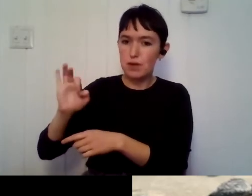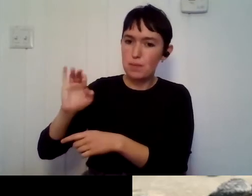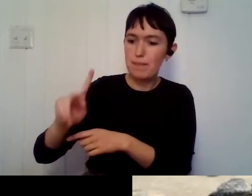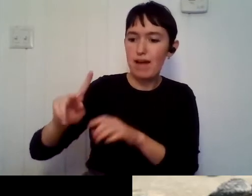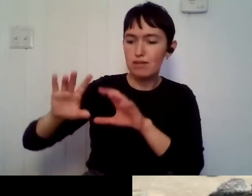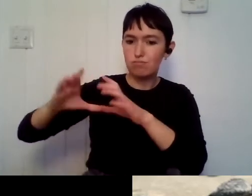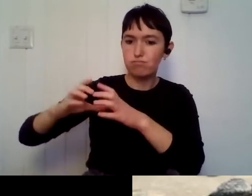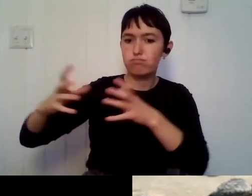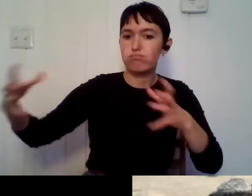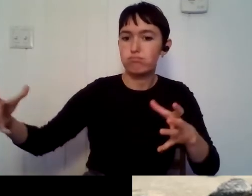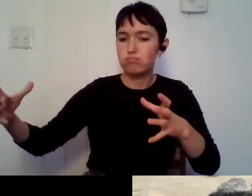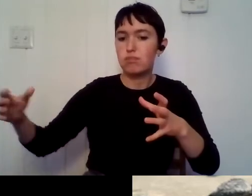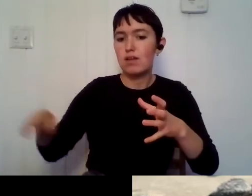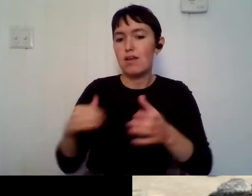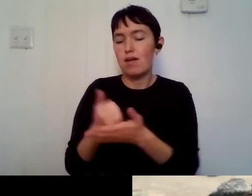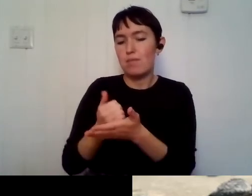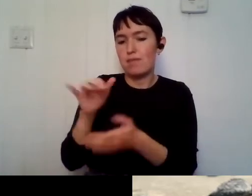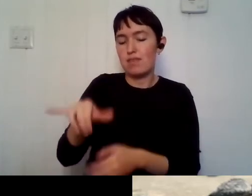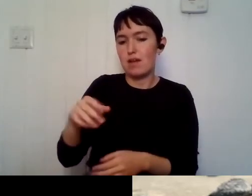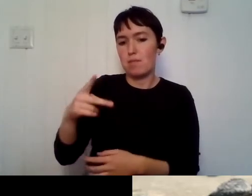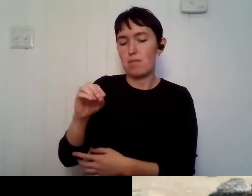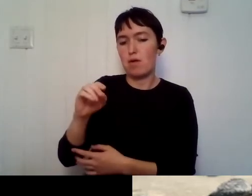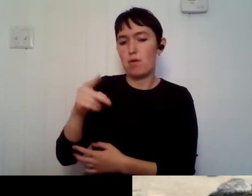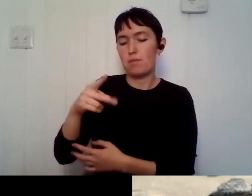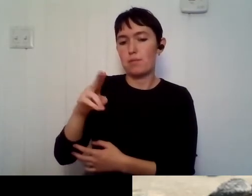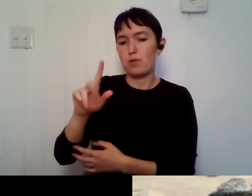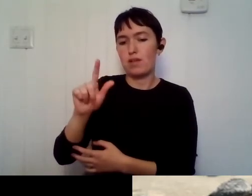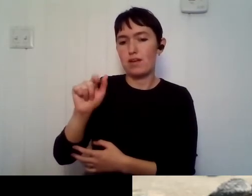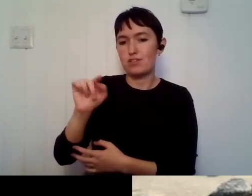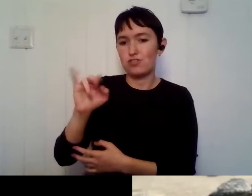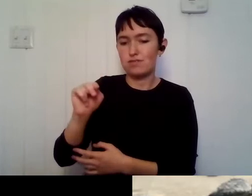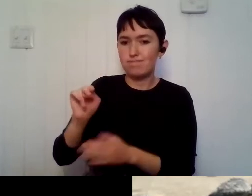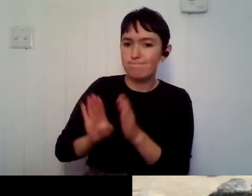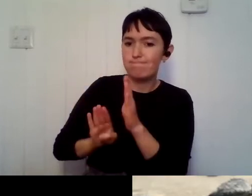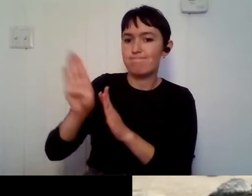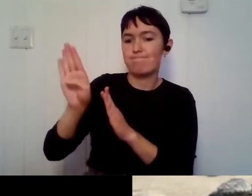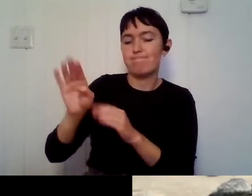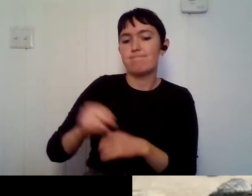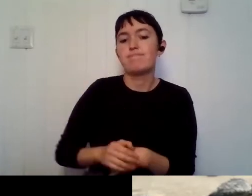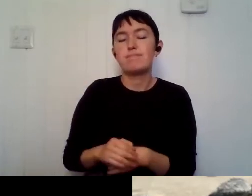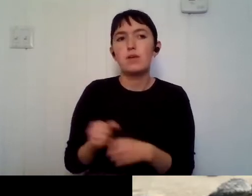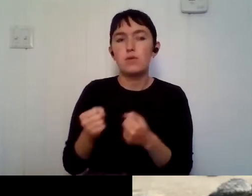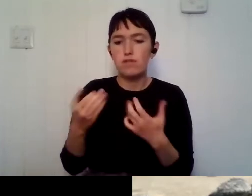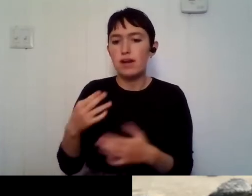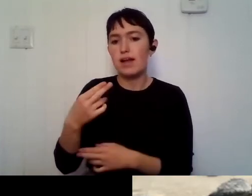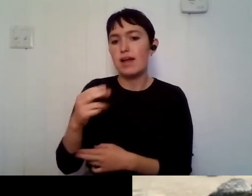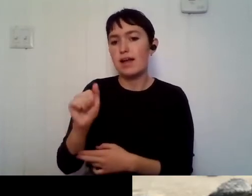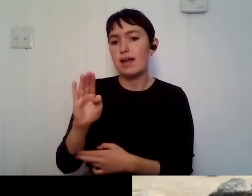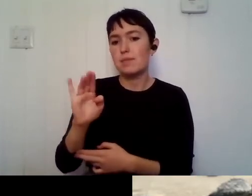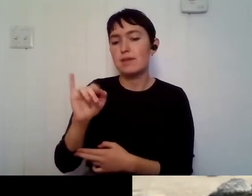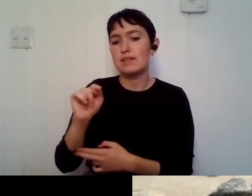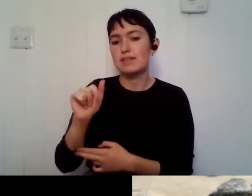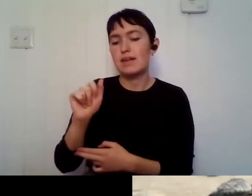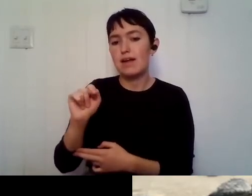population thrive. Um, so a lot of, um, habitat restoration, which is manipulating the land,